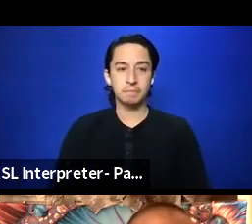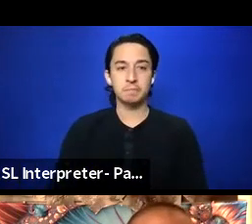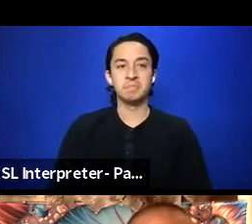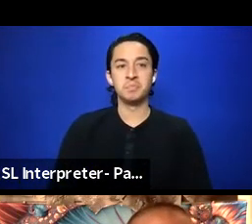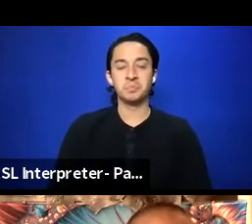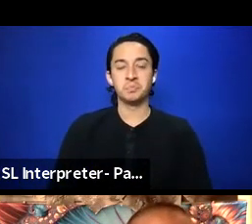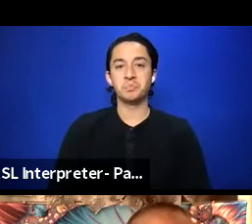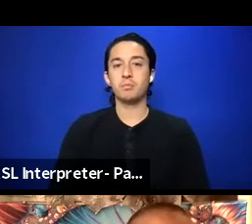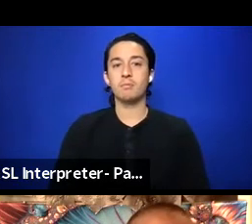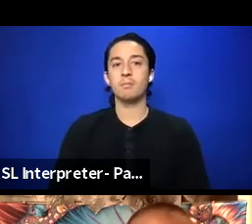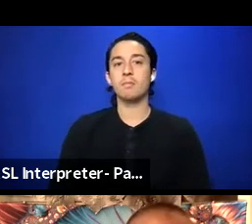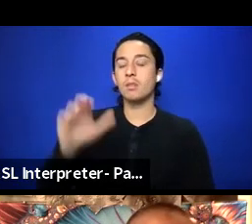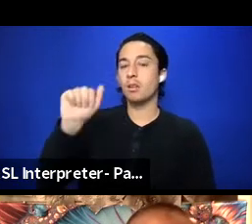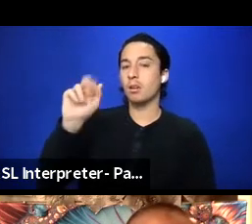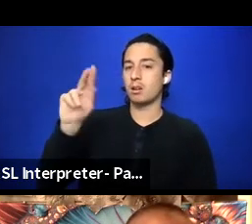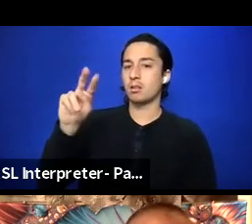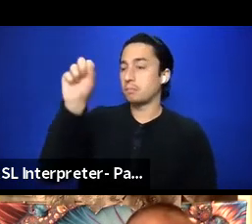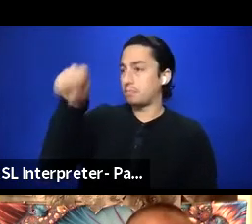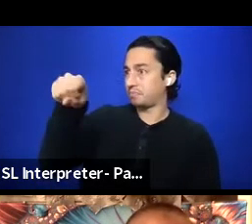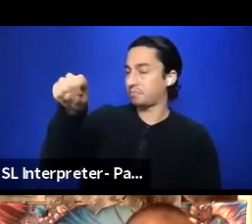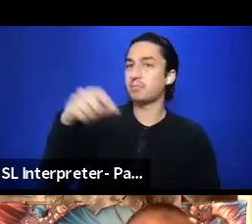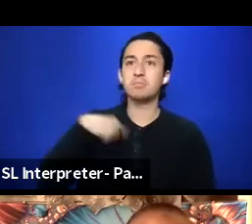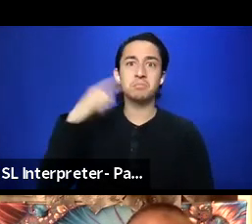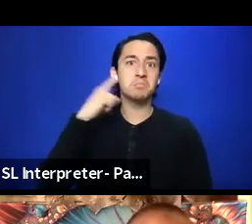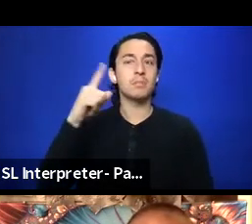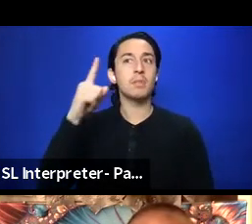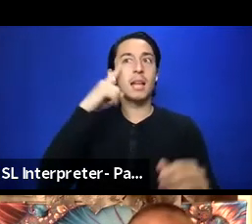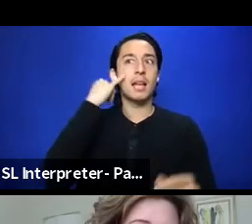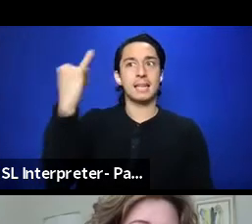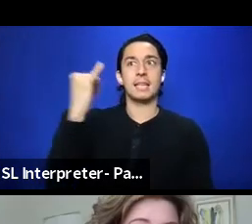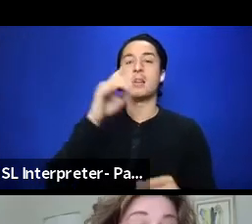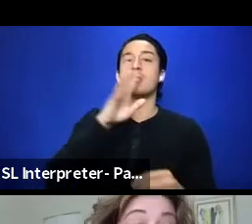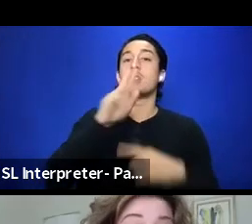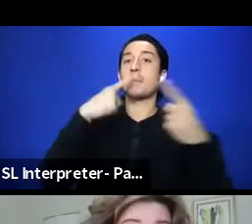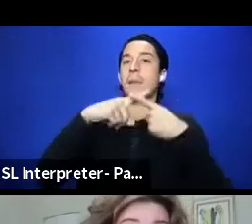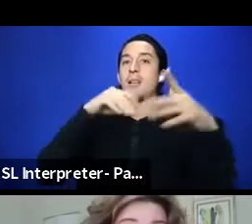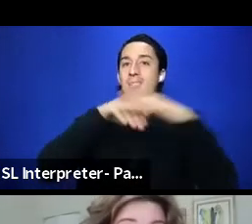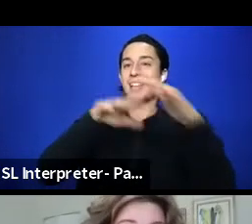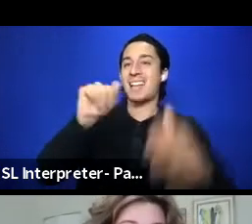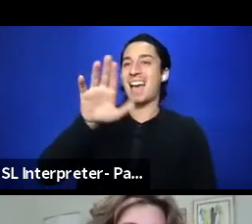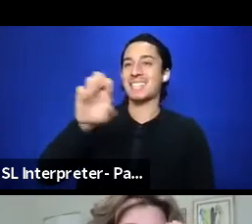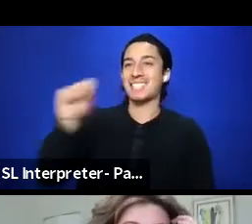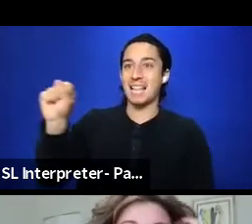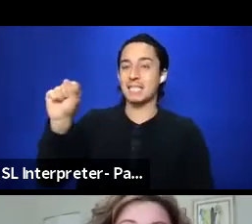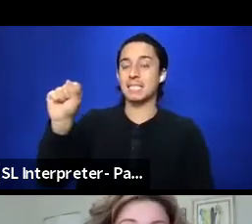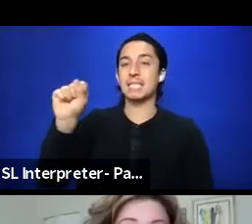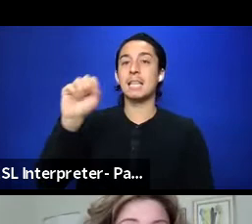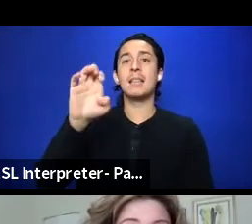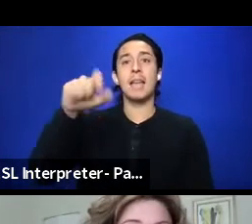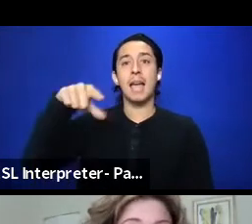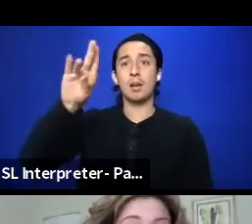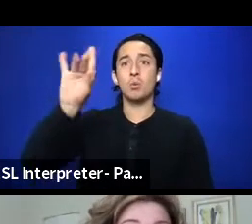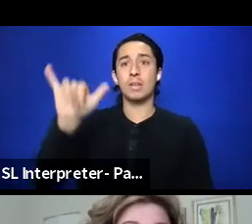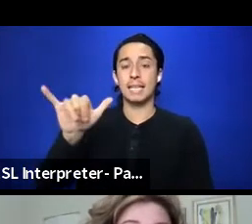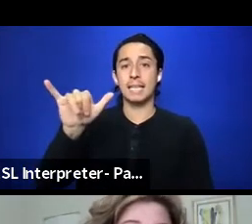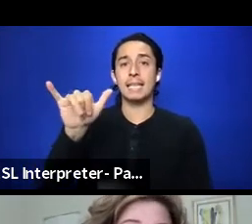Yeah, I want to hear the idea of, yeah, as we talk about access, and equity, and inclusion,